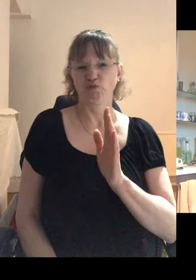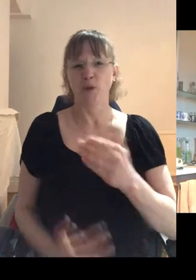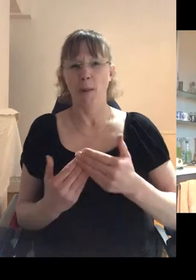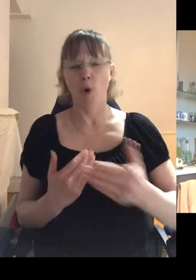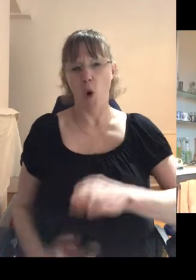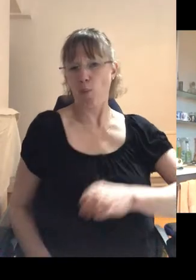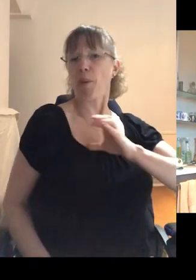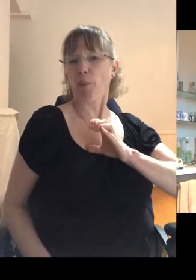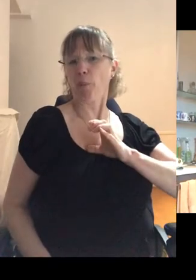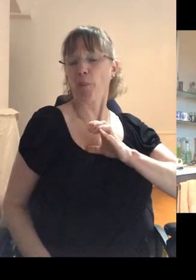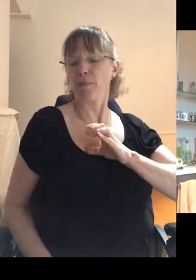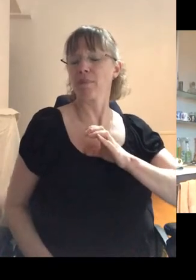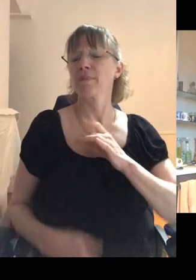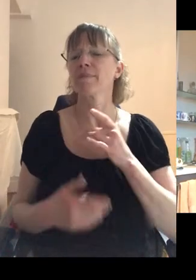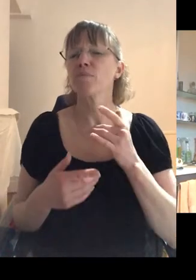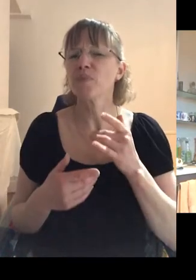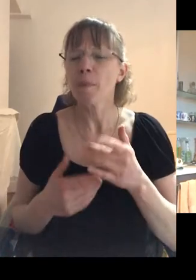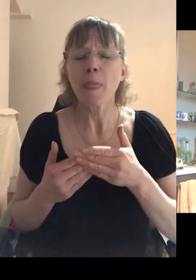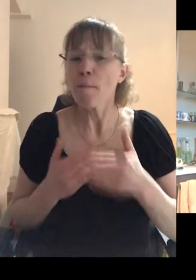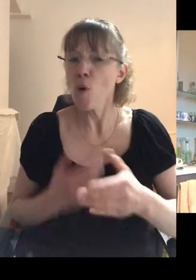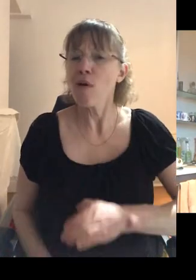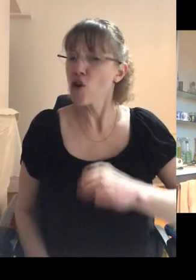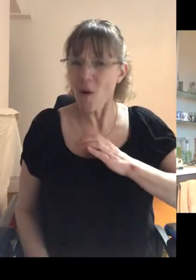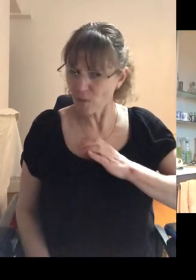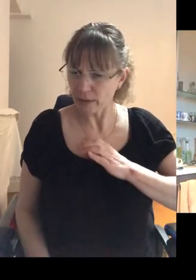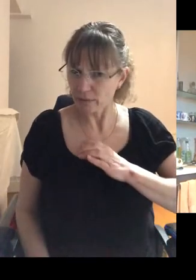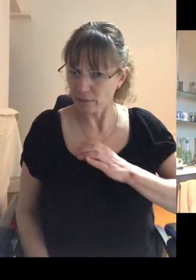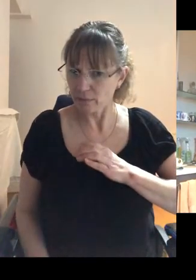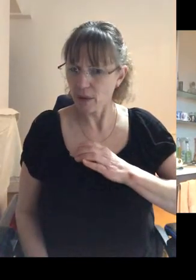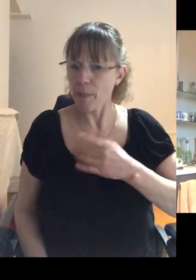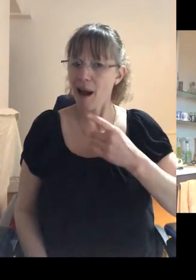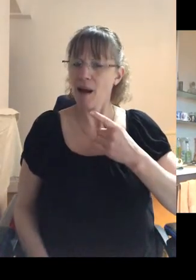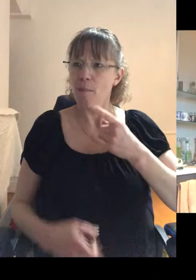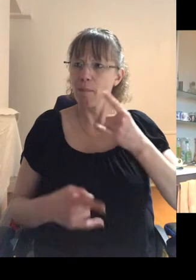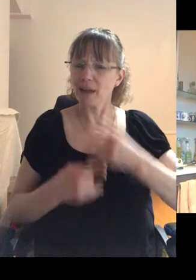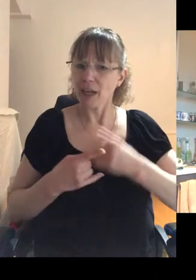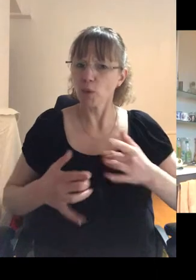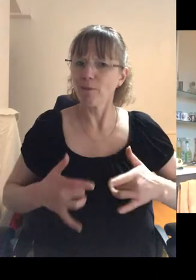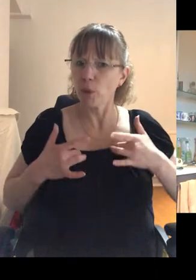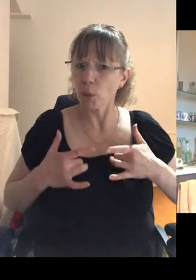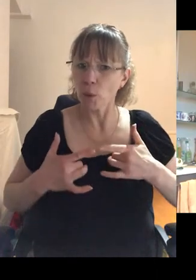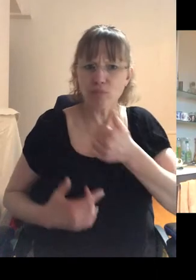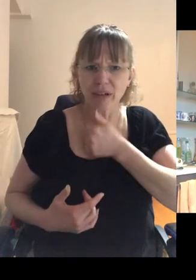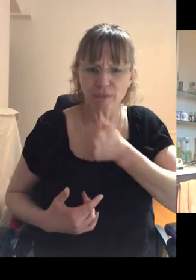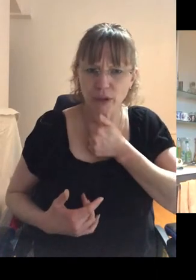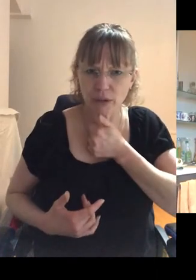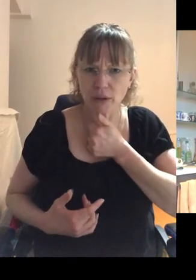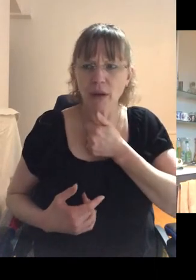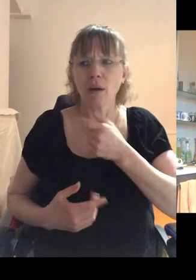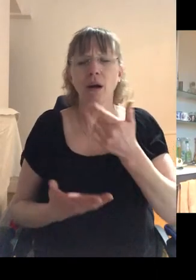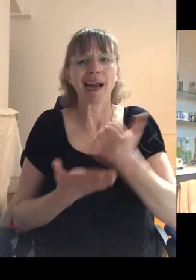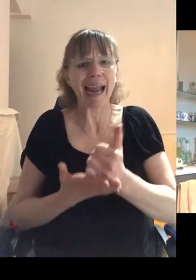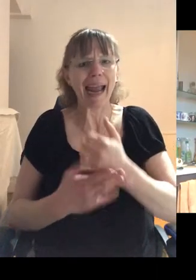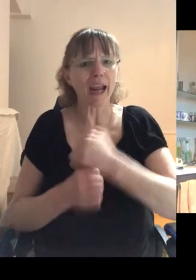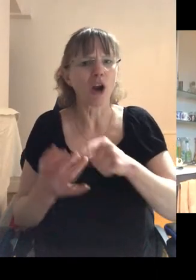was, uh, I wasn't, I wasn't any more confident about my sexual attractiveness because a gay goth wasn't really the